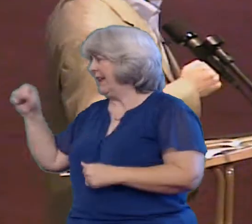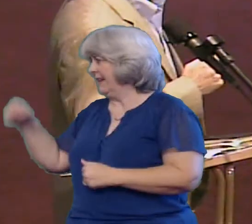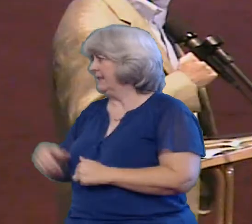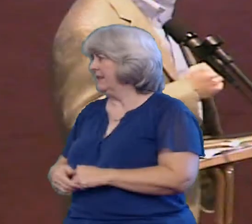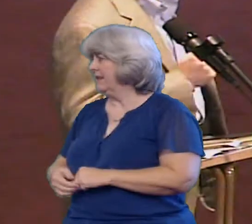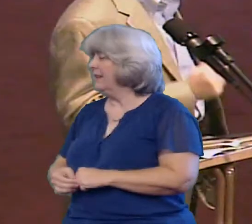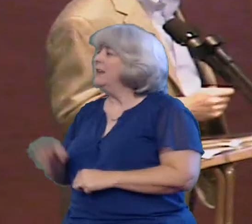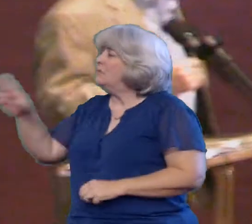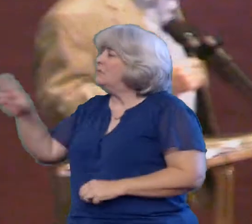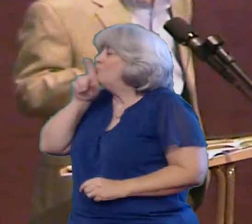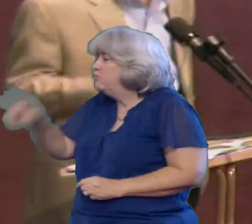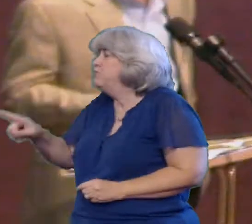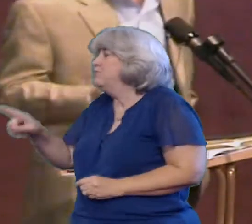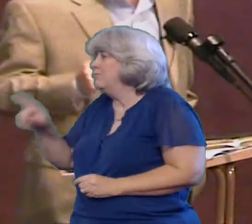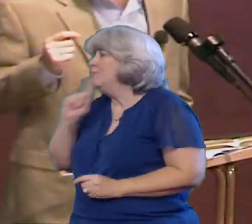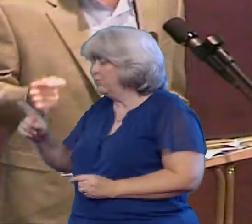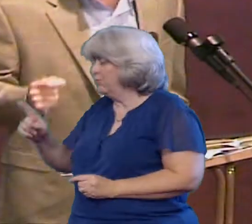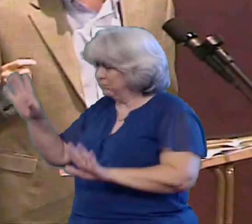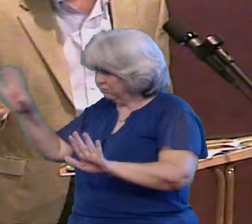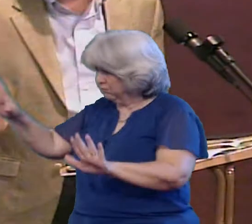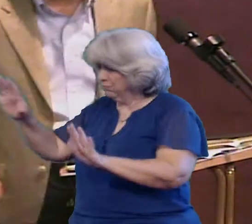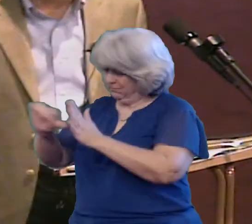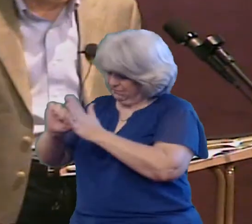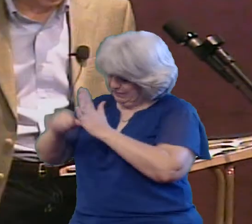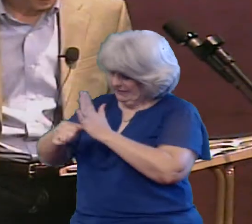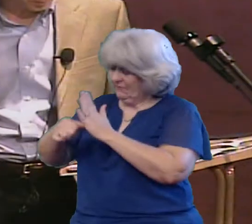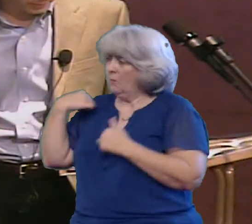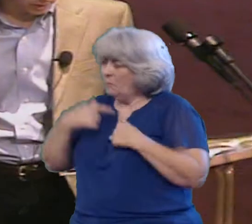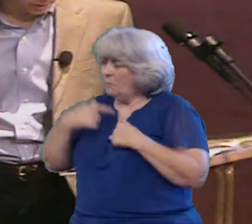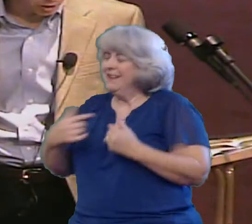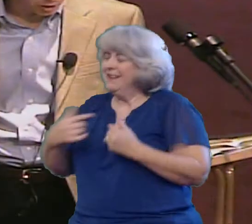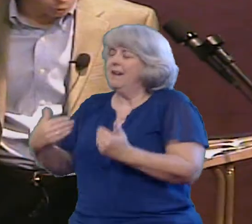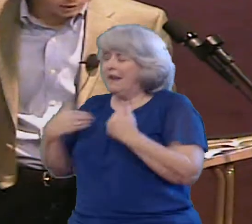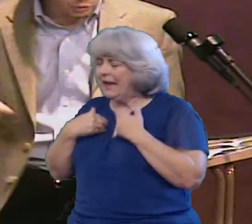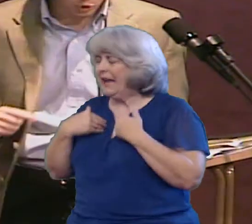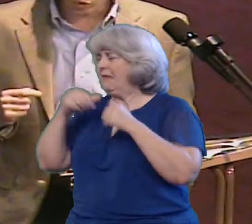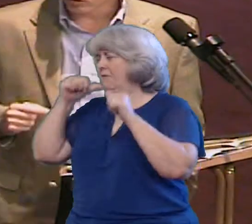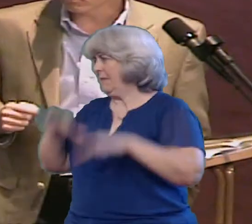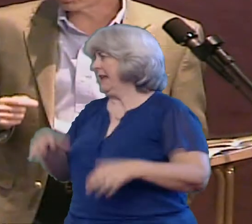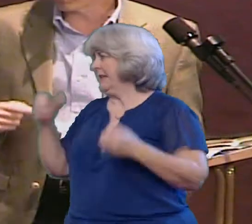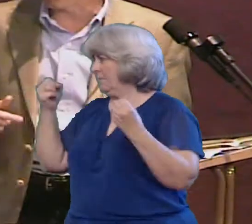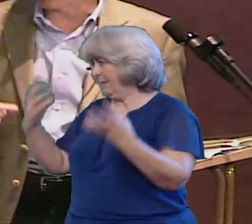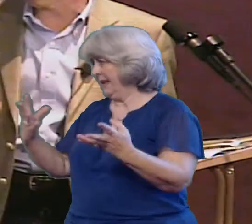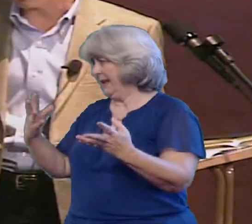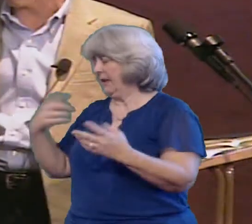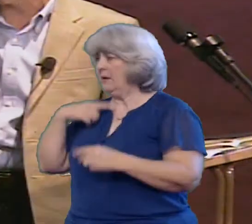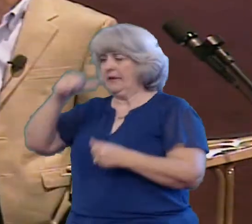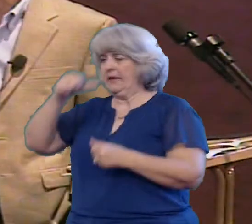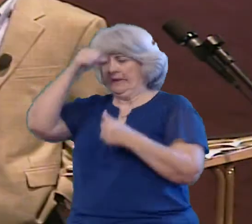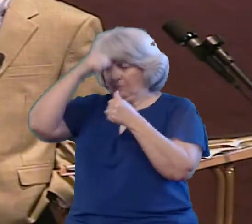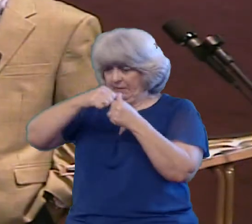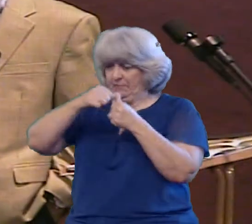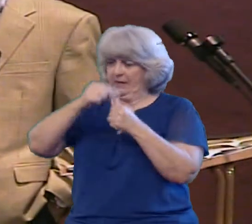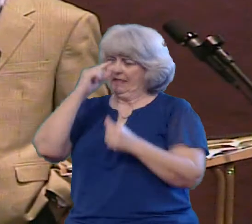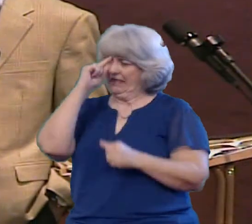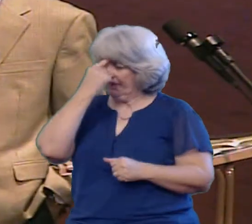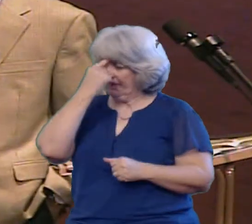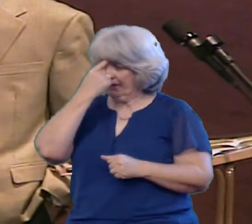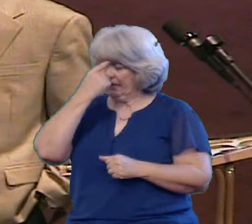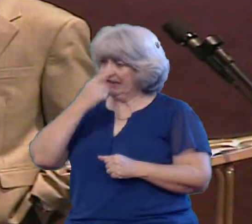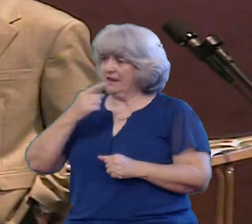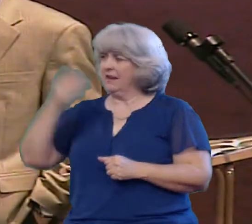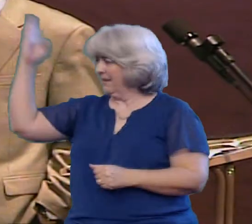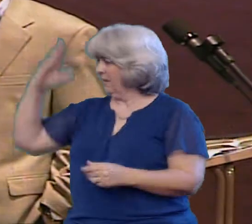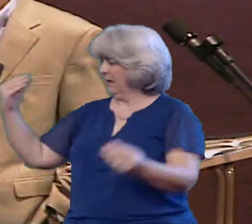again. We should never forget how blessed we are Do we truly understand what god has provided to us in our lives?